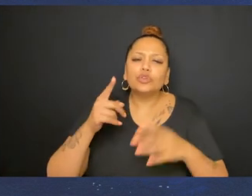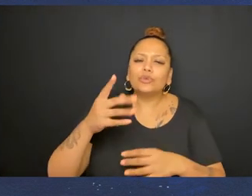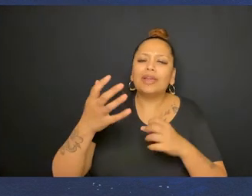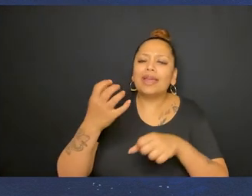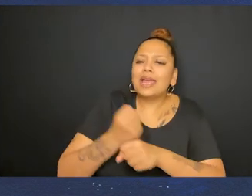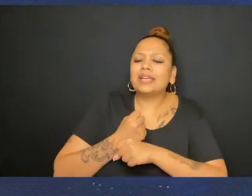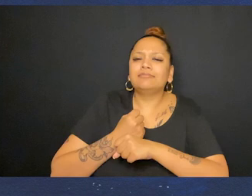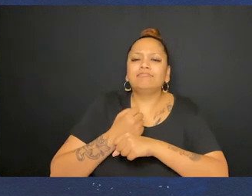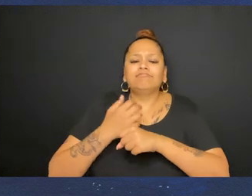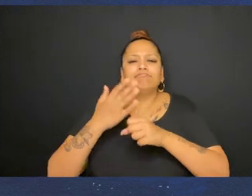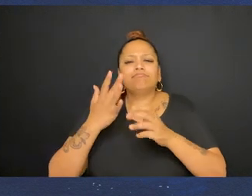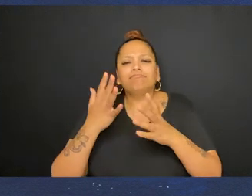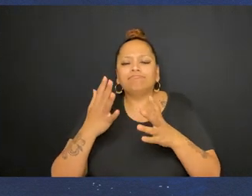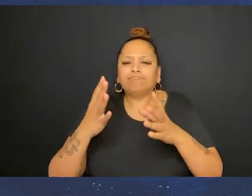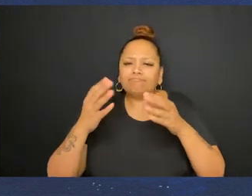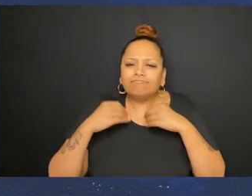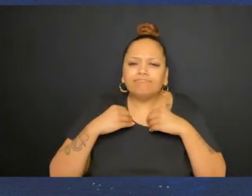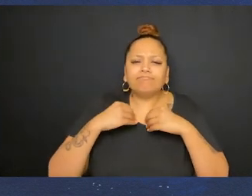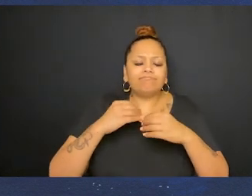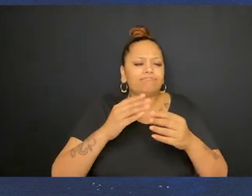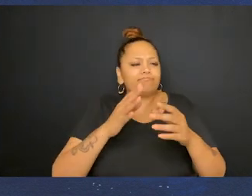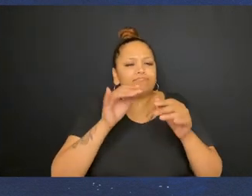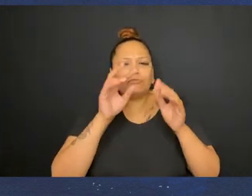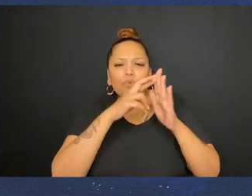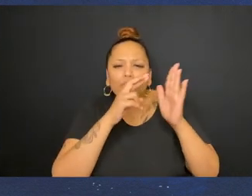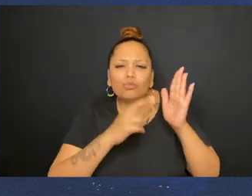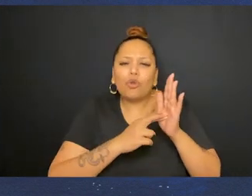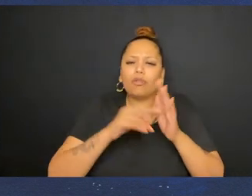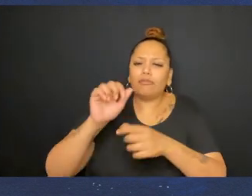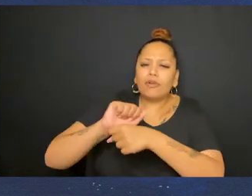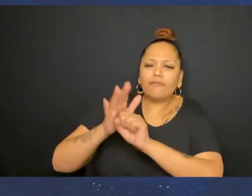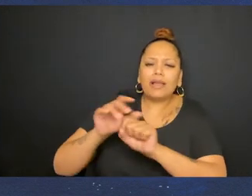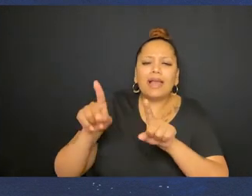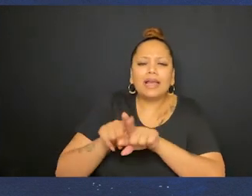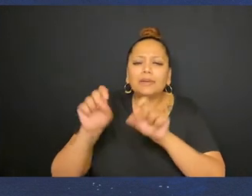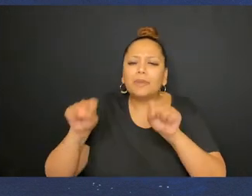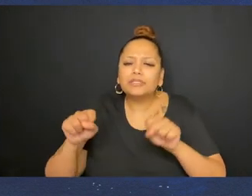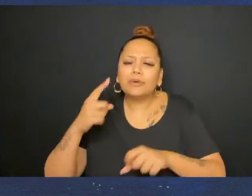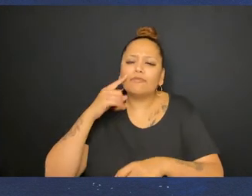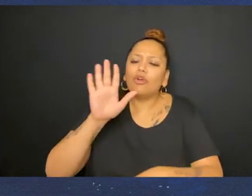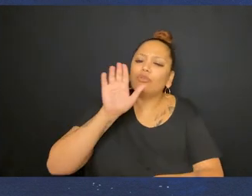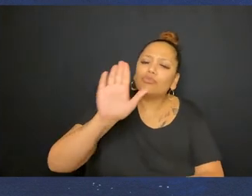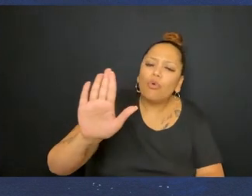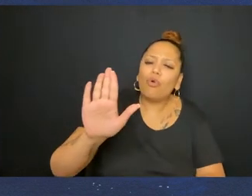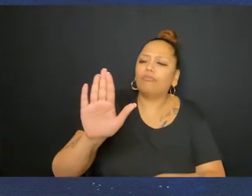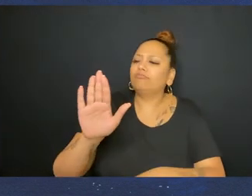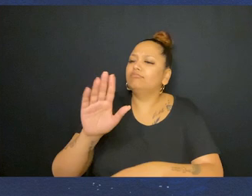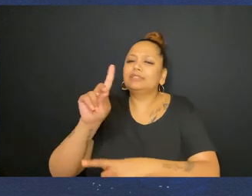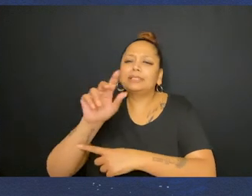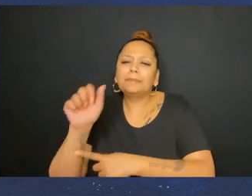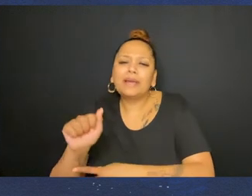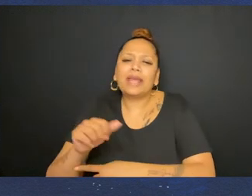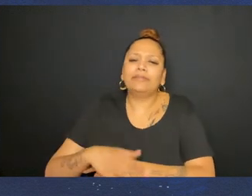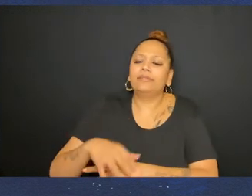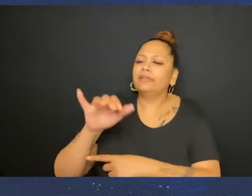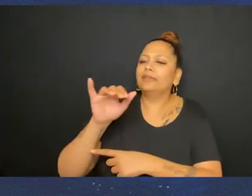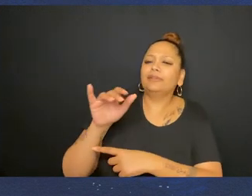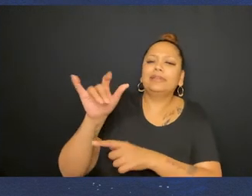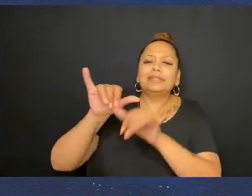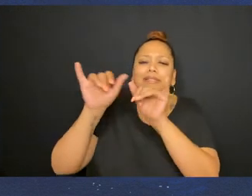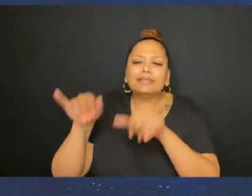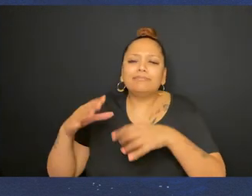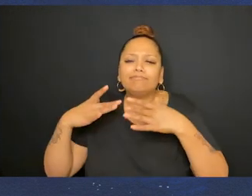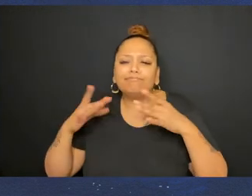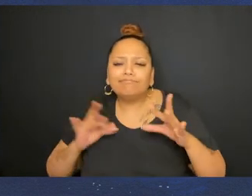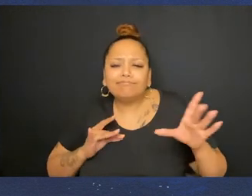we encourage you to take as many precautions against COVID-19 as possible to keep your fellow disabled, immunocompromised,